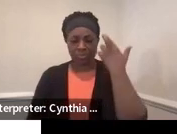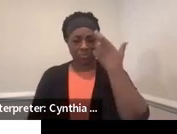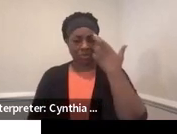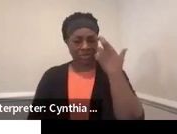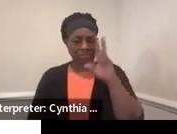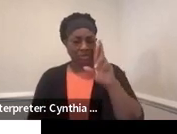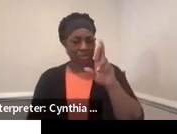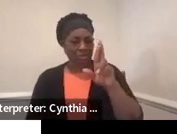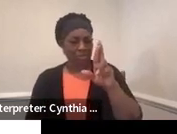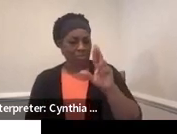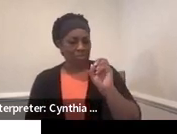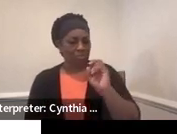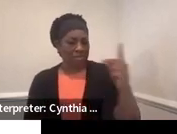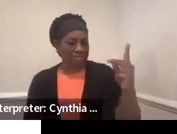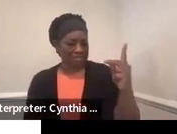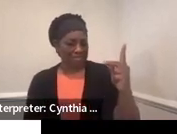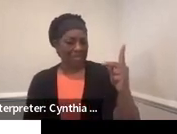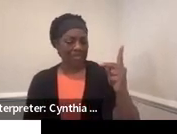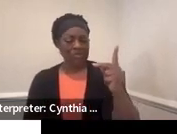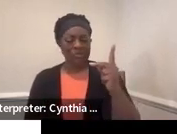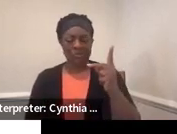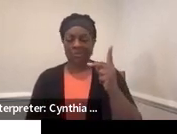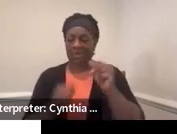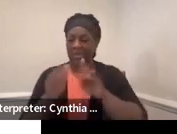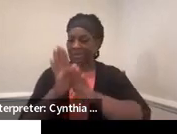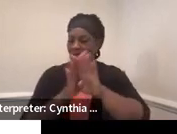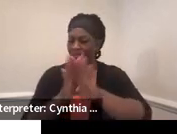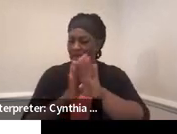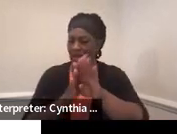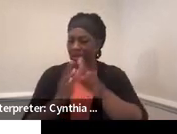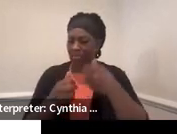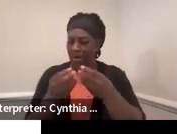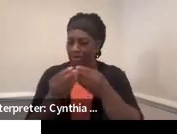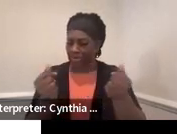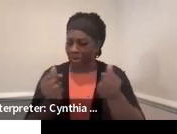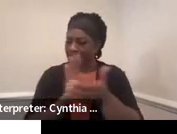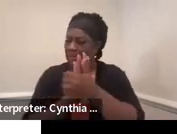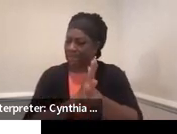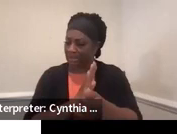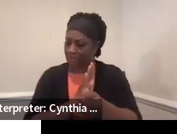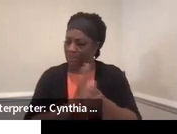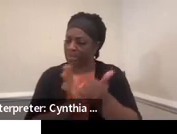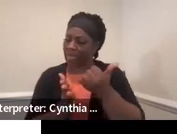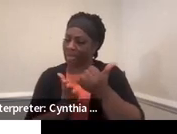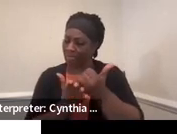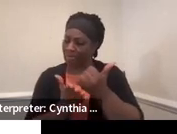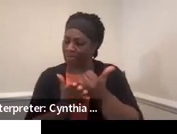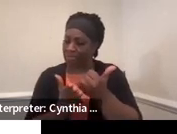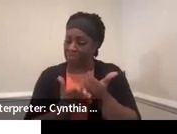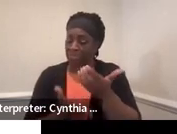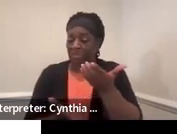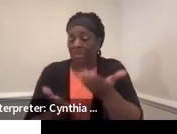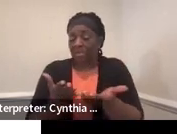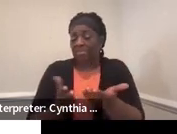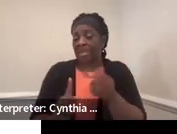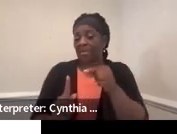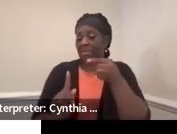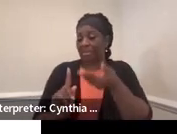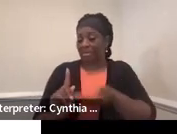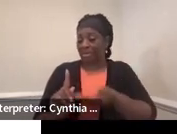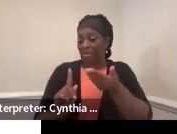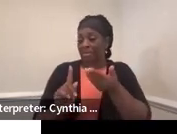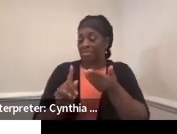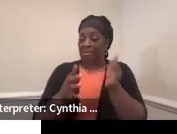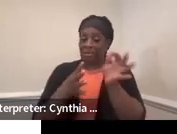risks so that they can develop those problem-solving skills. And it could be that, you know, you're making